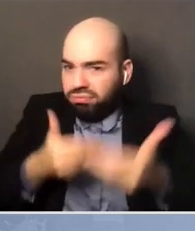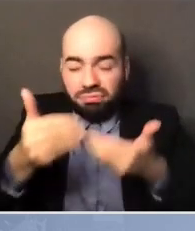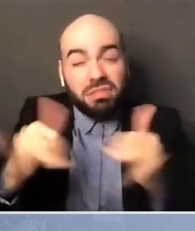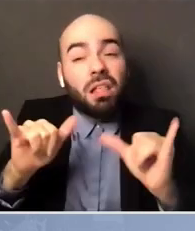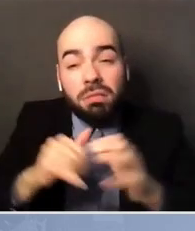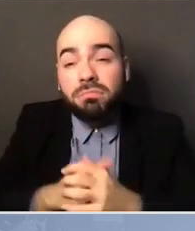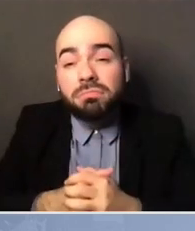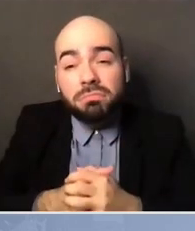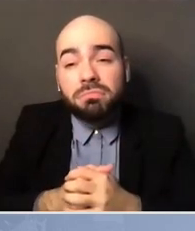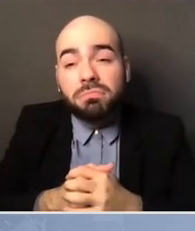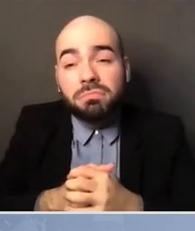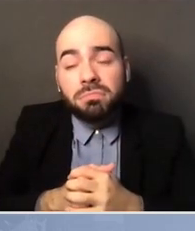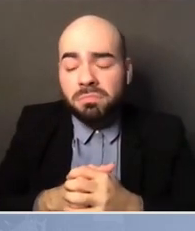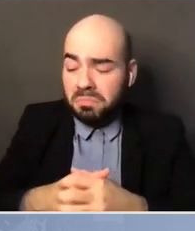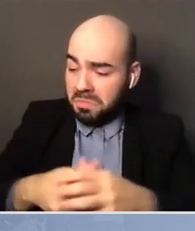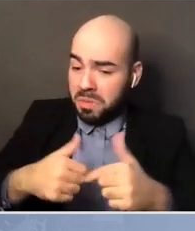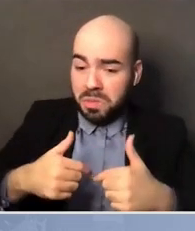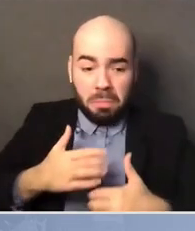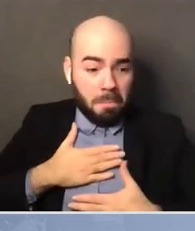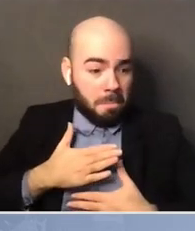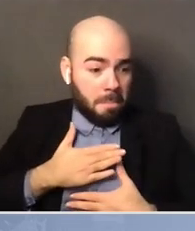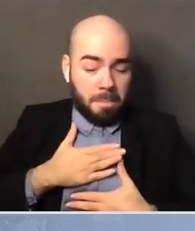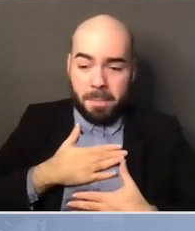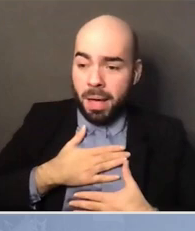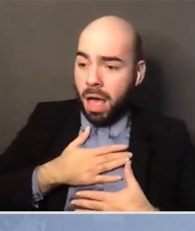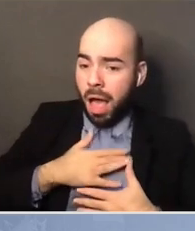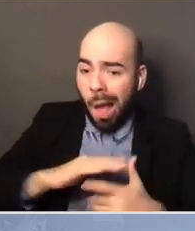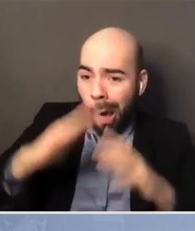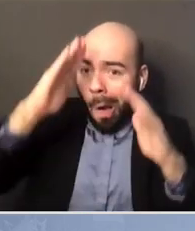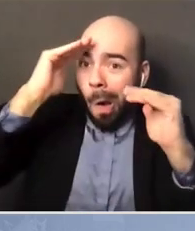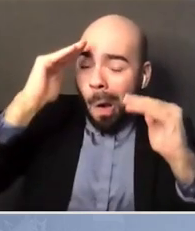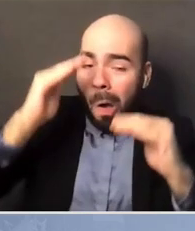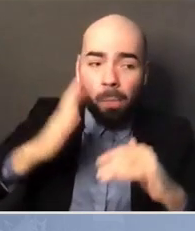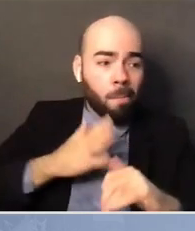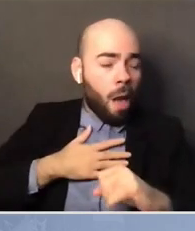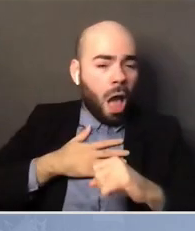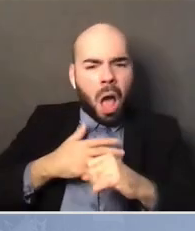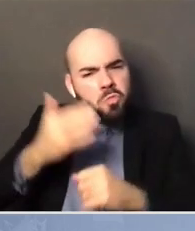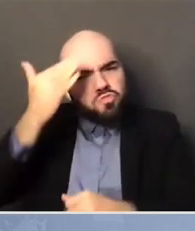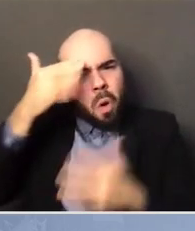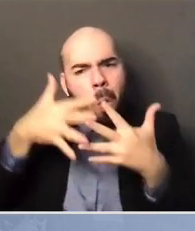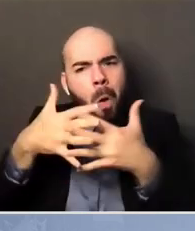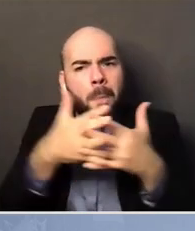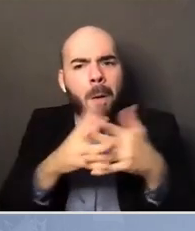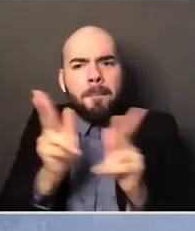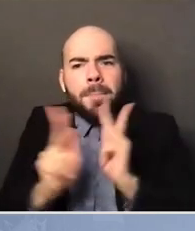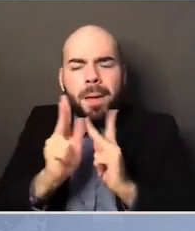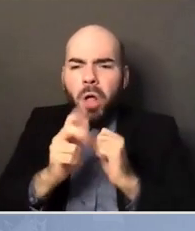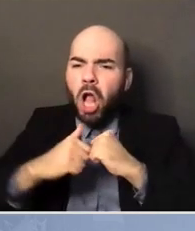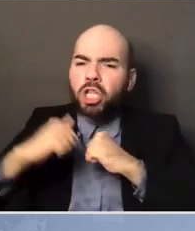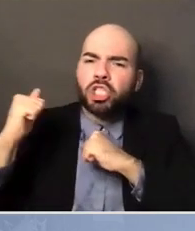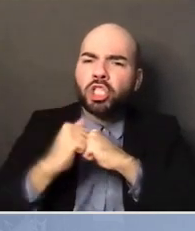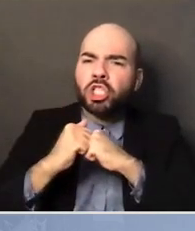of we are resilient and strong enough to push through what we've seen in these last four years.